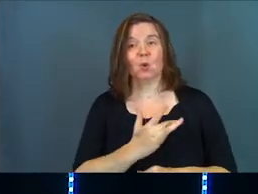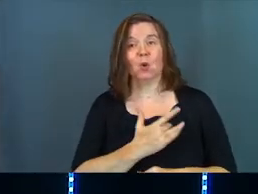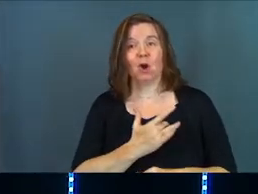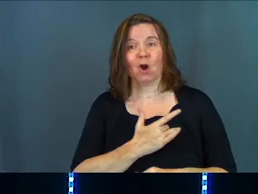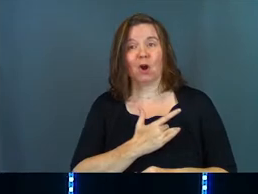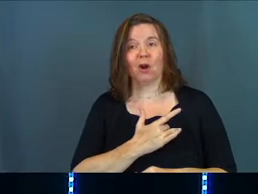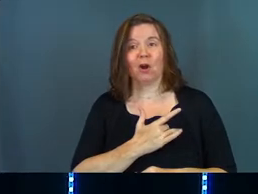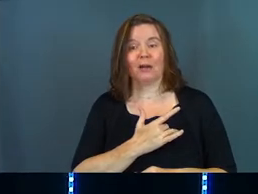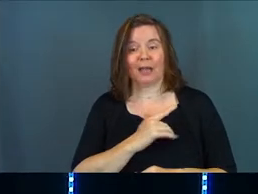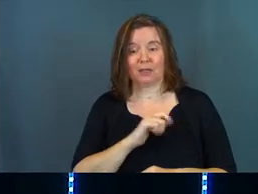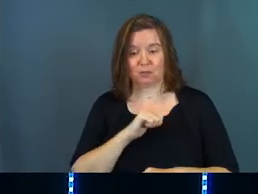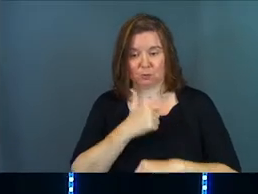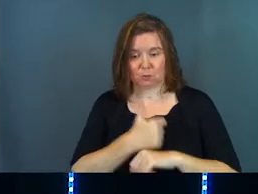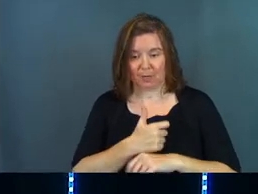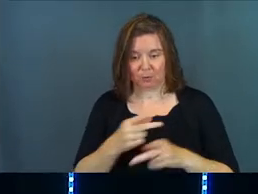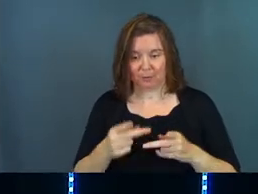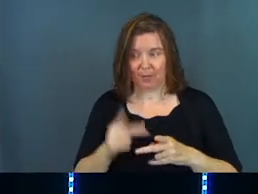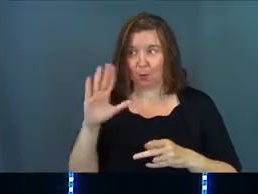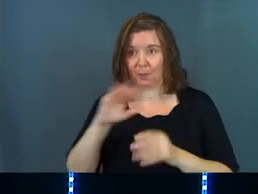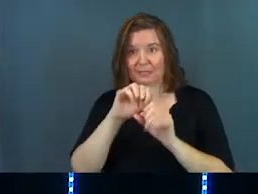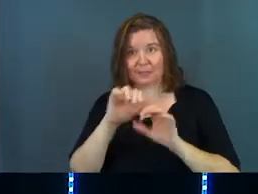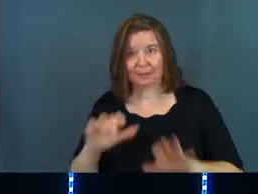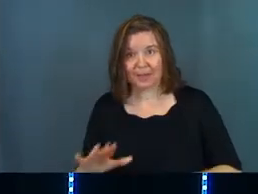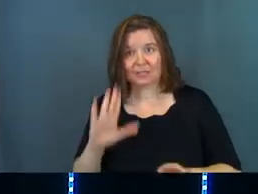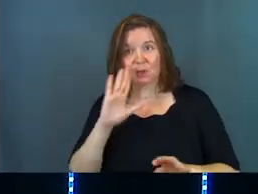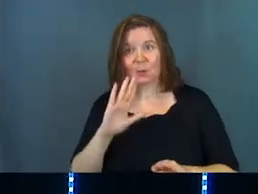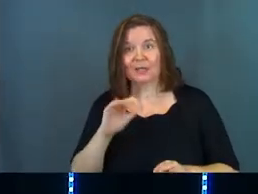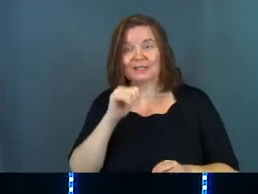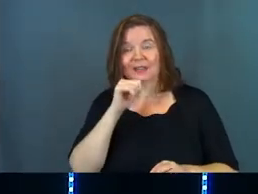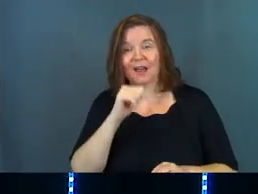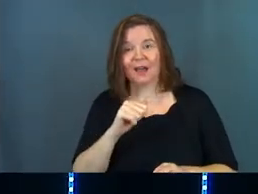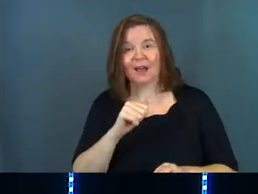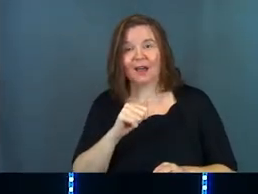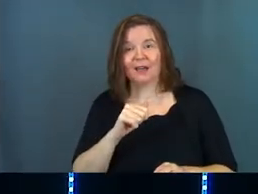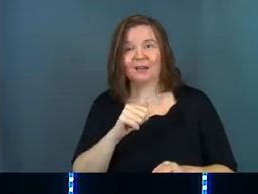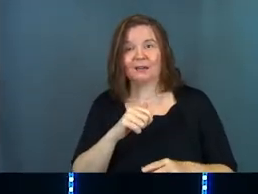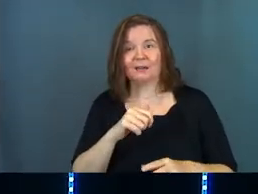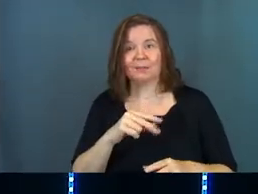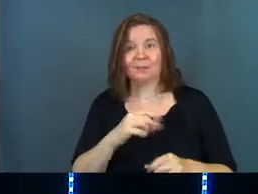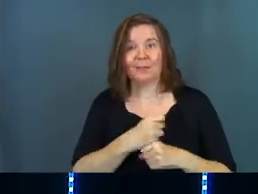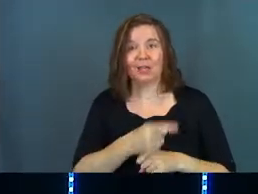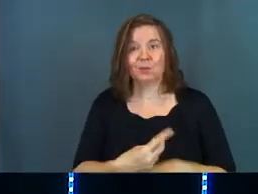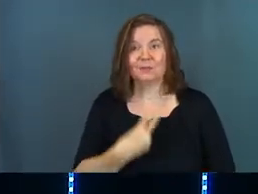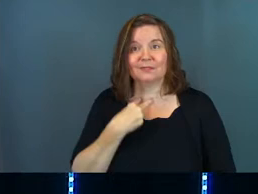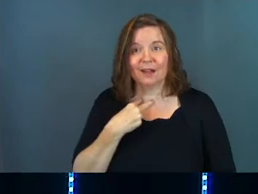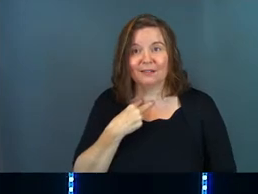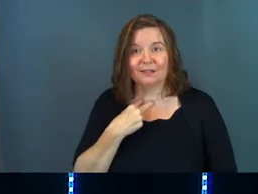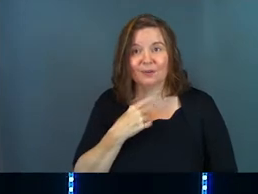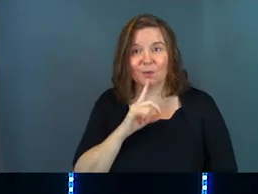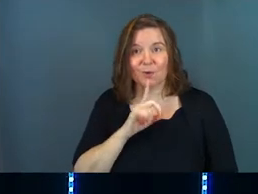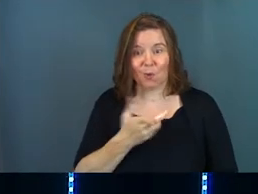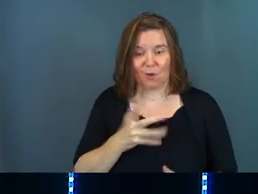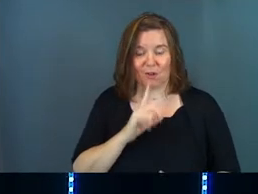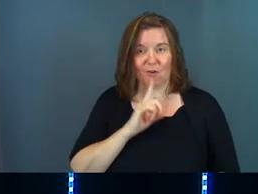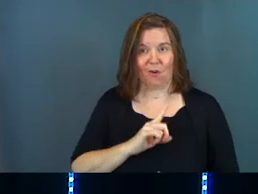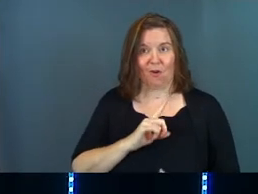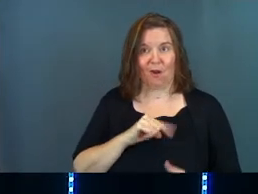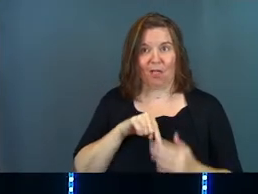heart has to come to a place where his blessing will not entrench you where you already are.